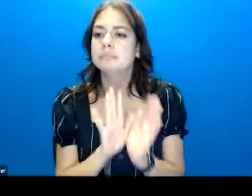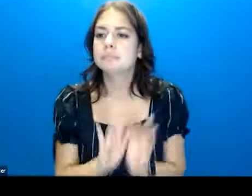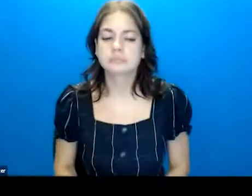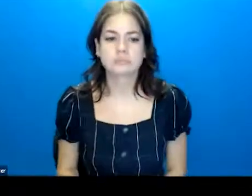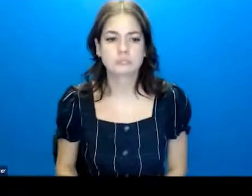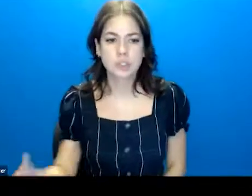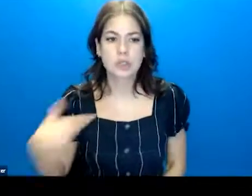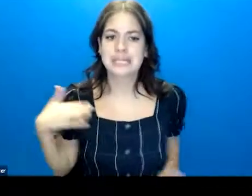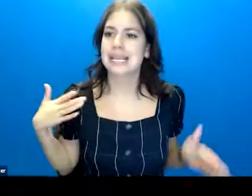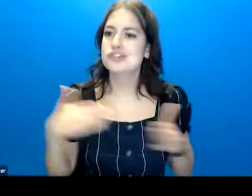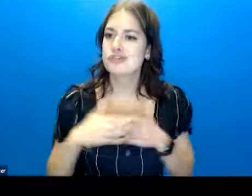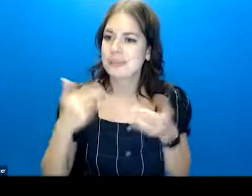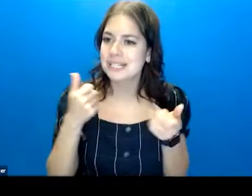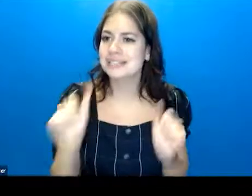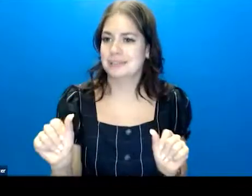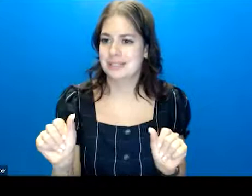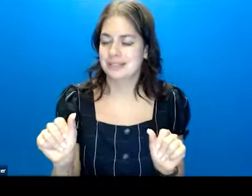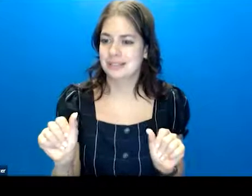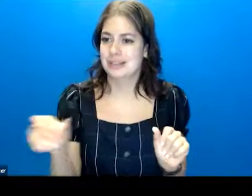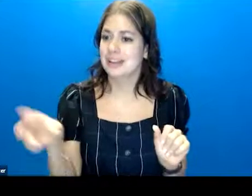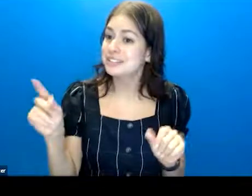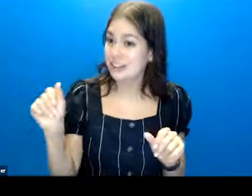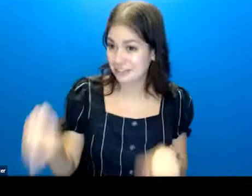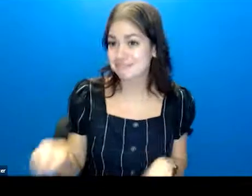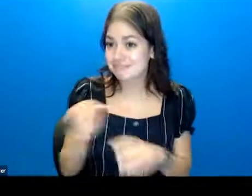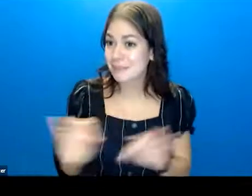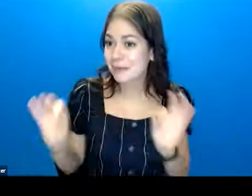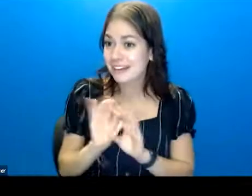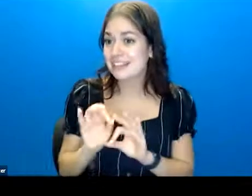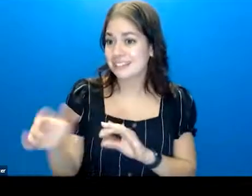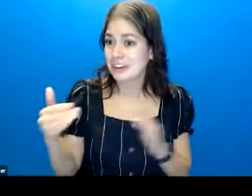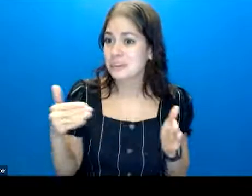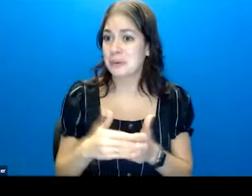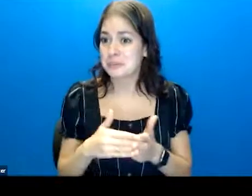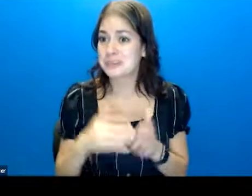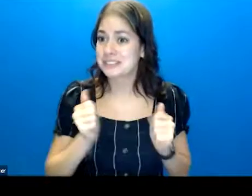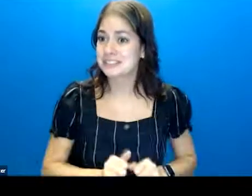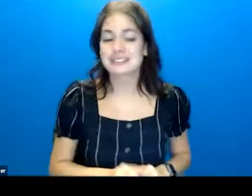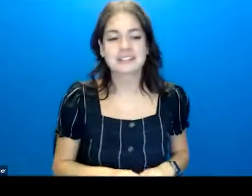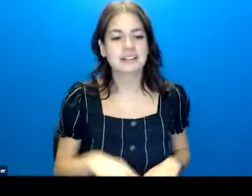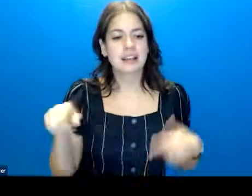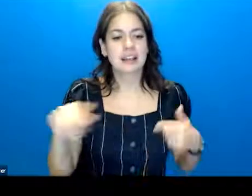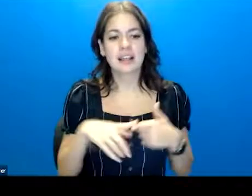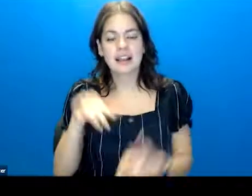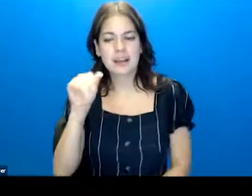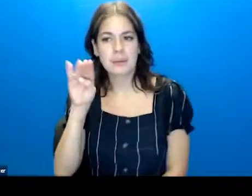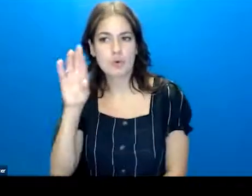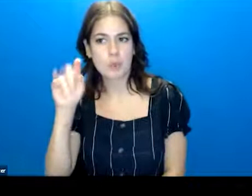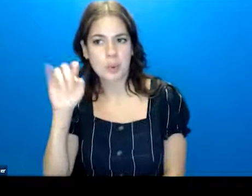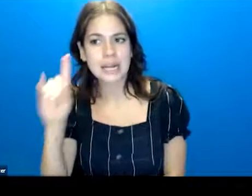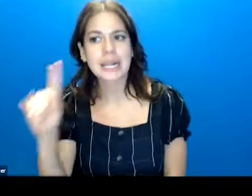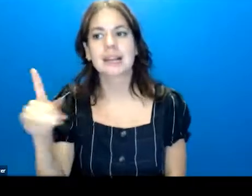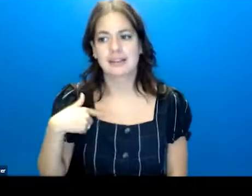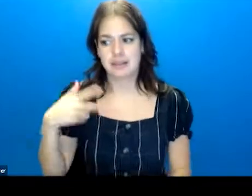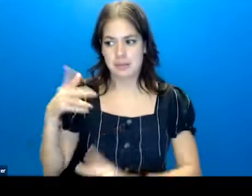an interrupted attempt. Yes. Dogs count as interrupters. Then there's an aborted attempt where the person